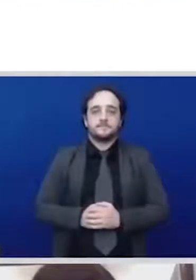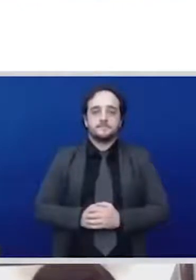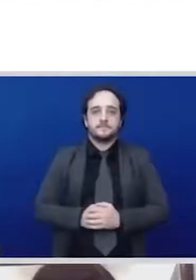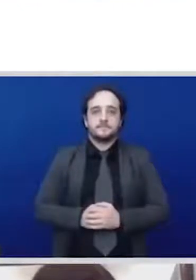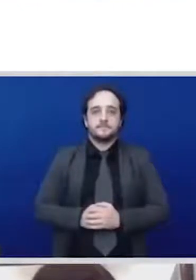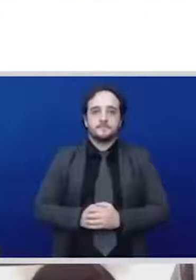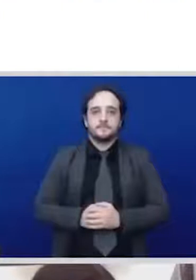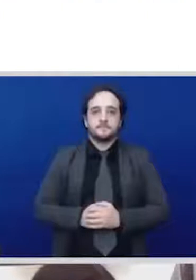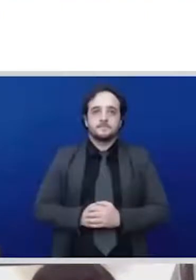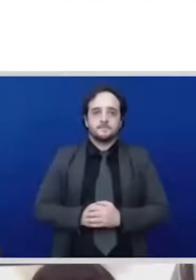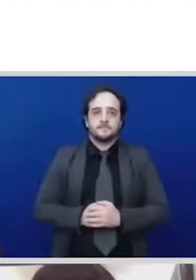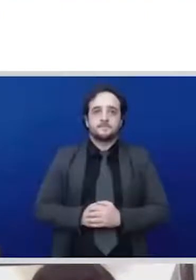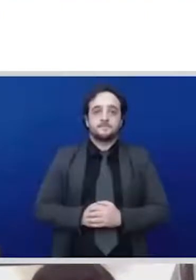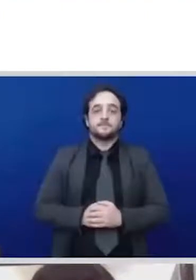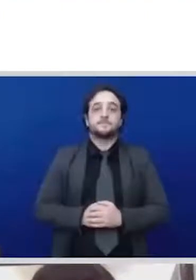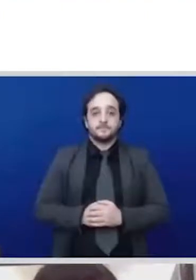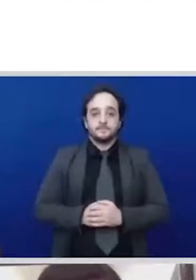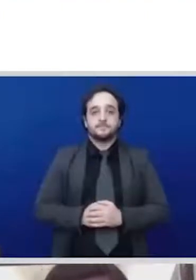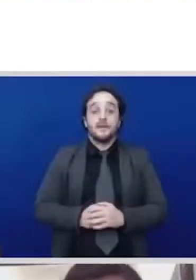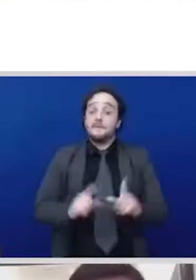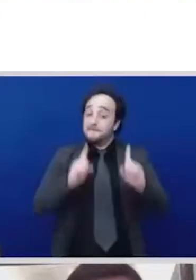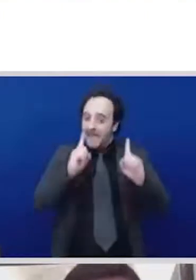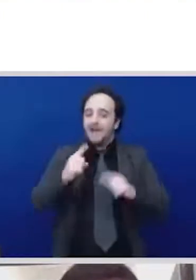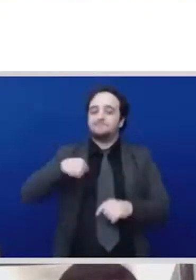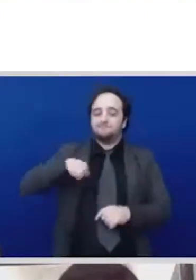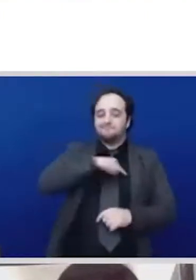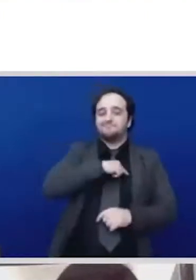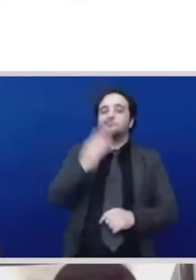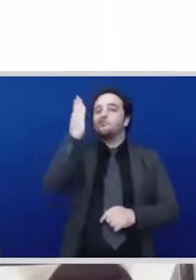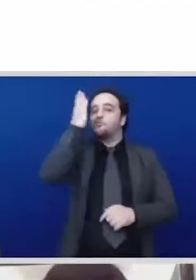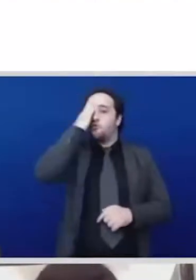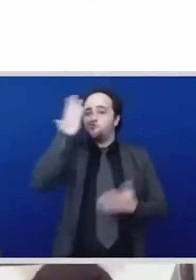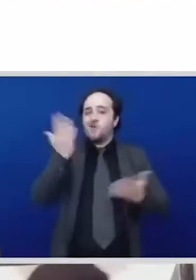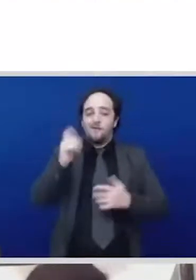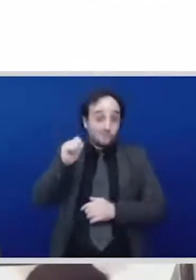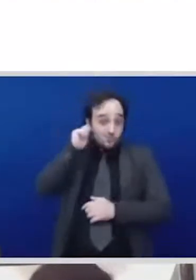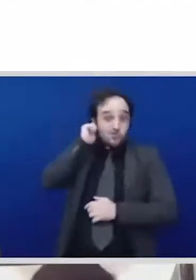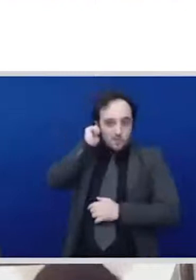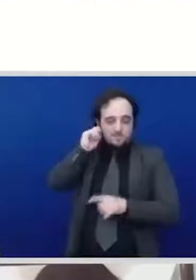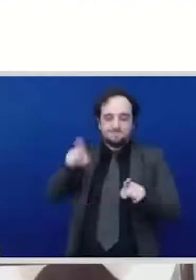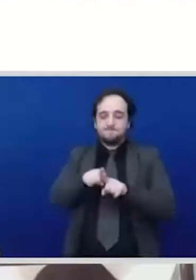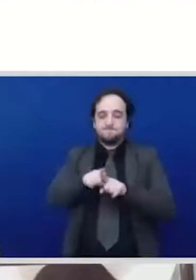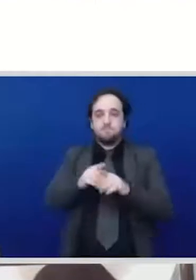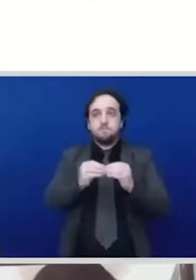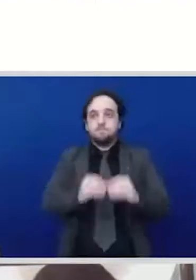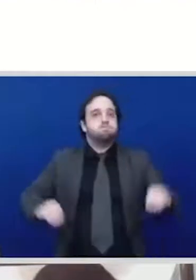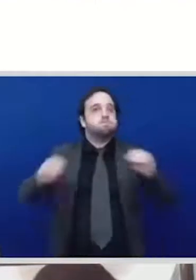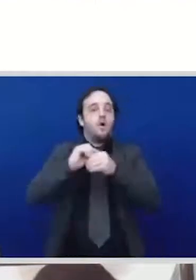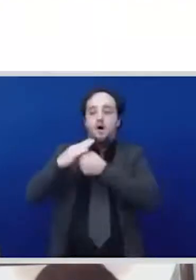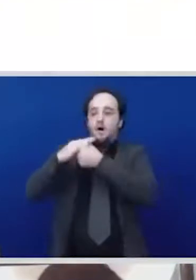state-owned airline companies are experiencing the hardest time of their time